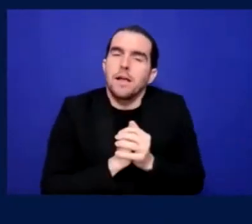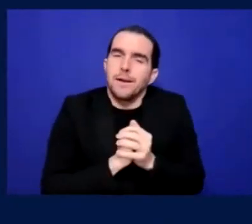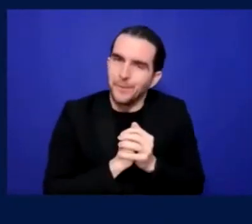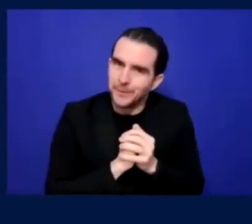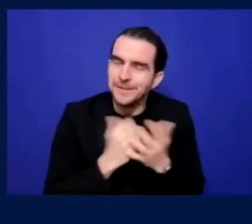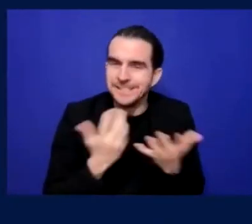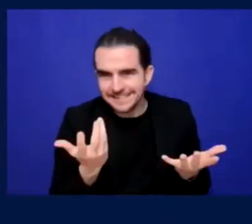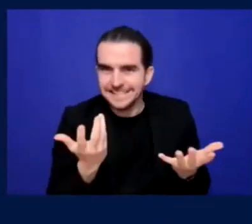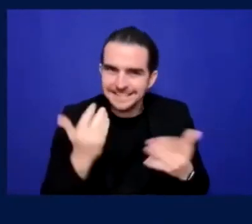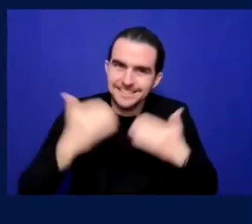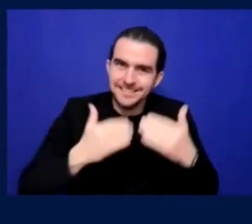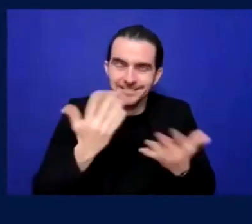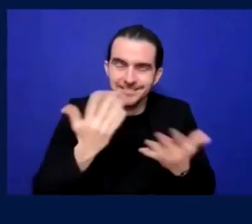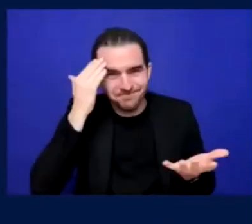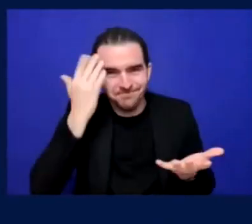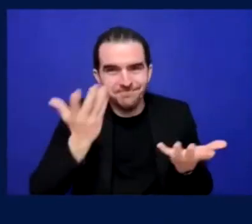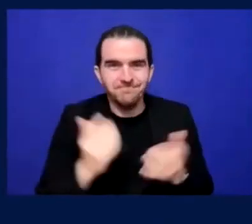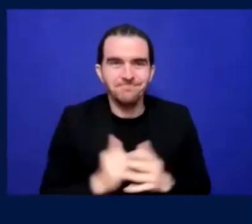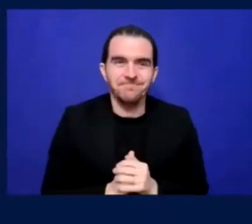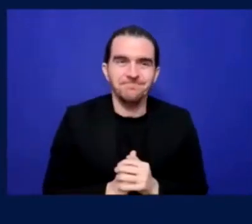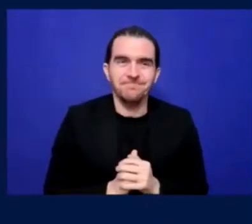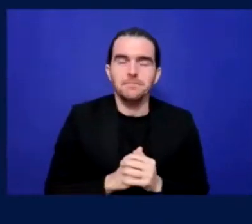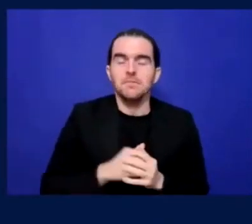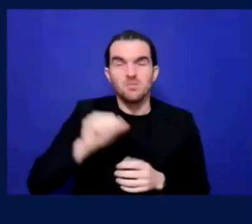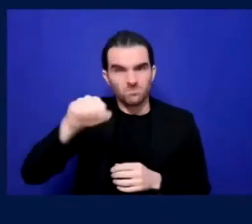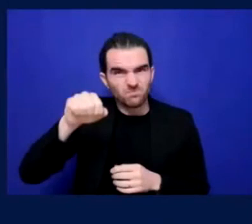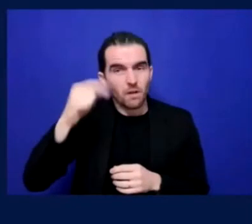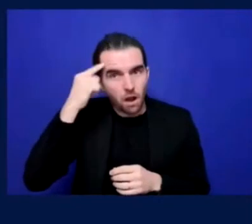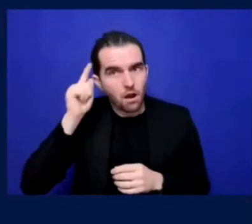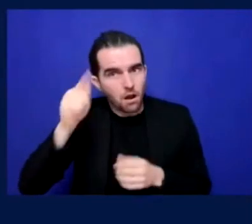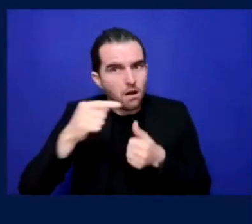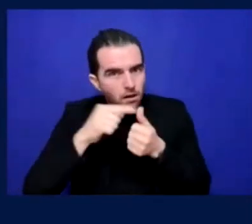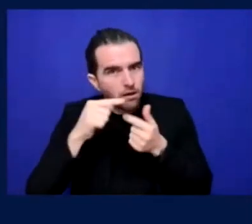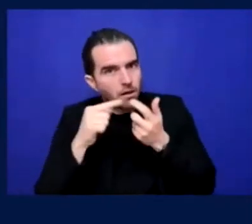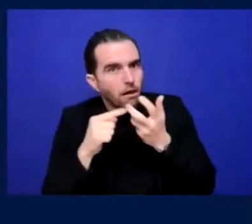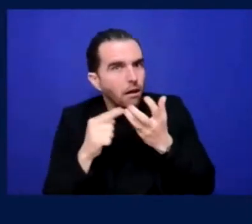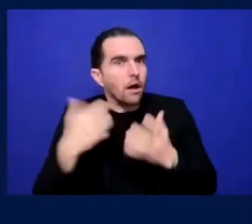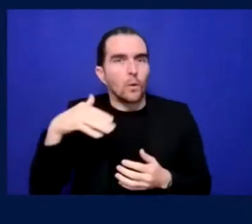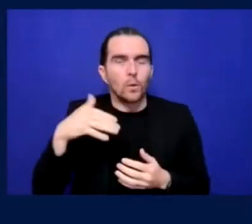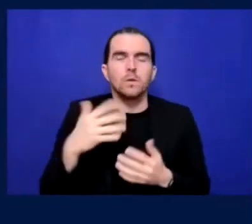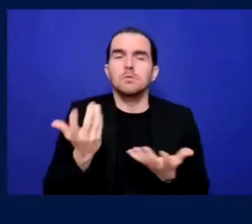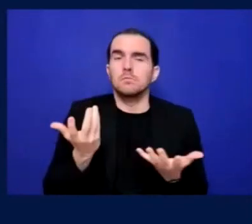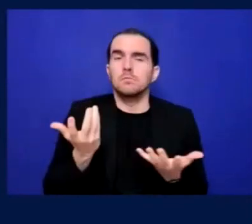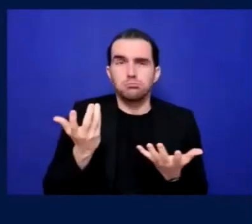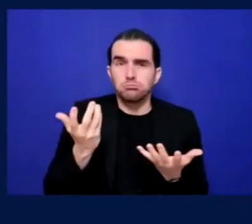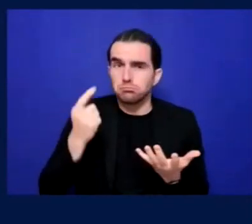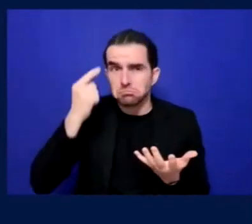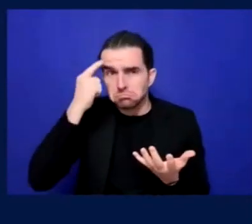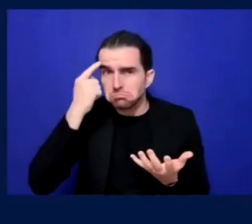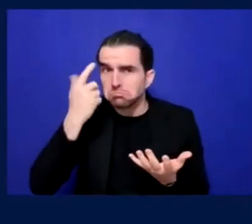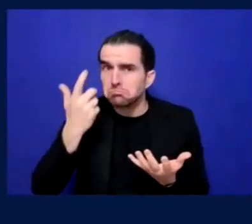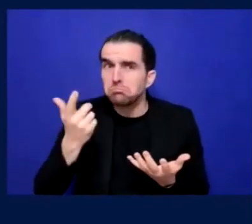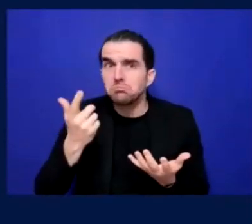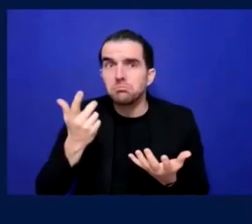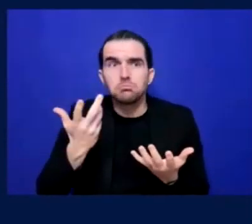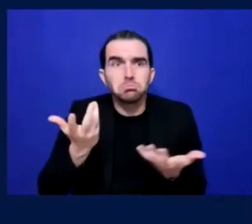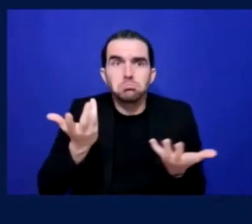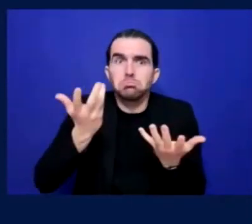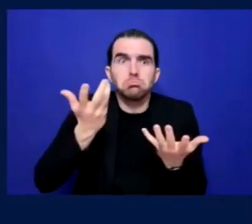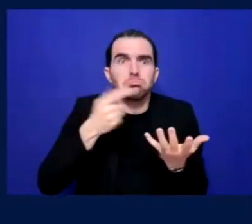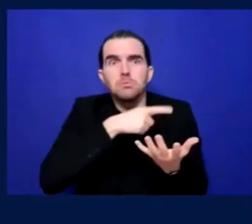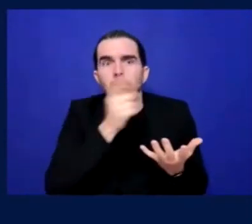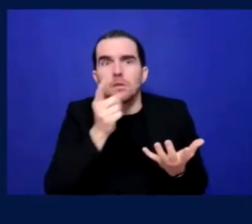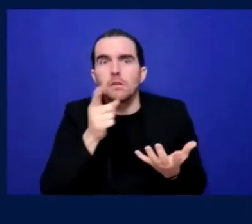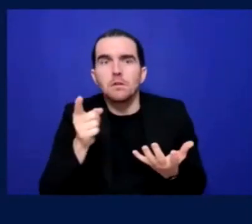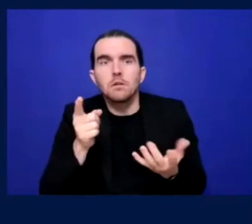Yeah. Um, yeah, absolutely. Um, perhaps if the ground isn't accessible by public transport,